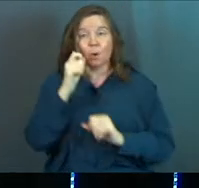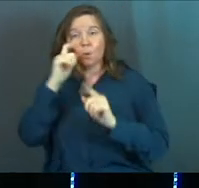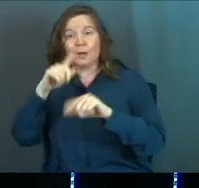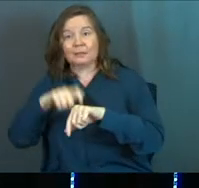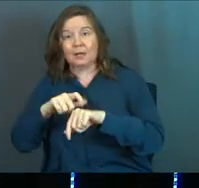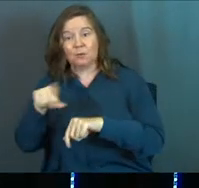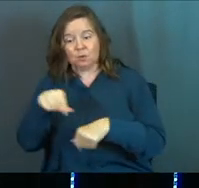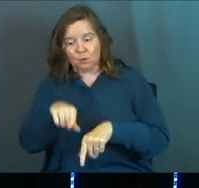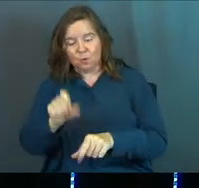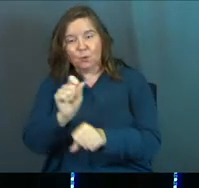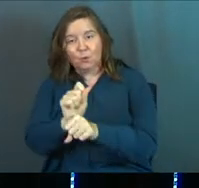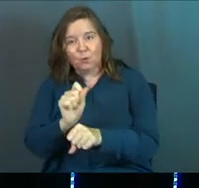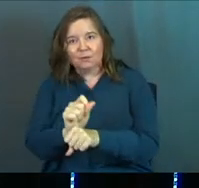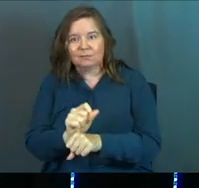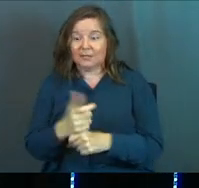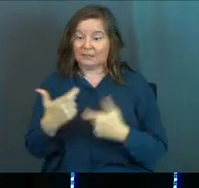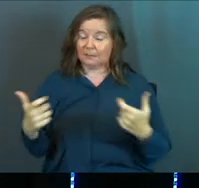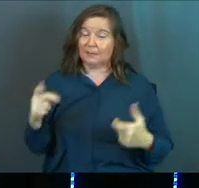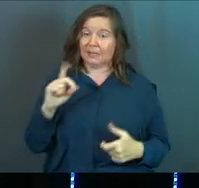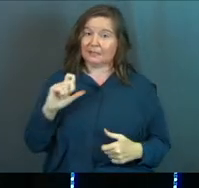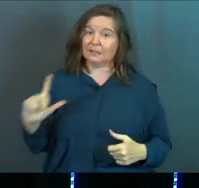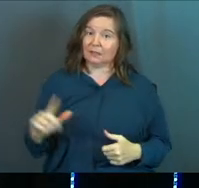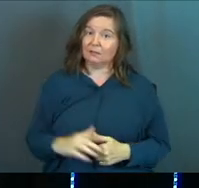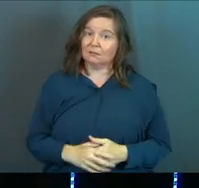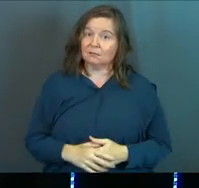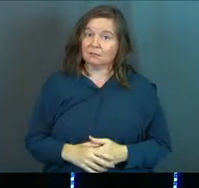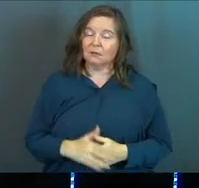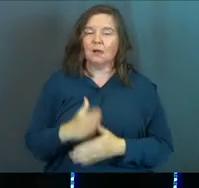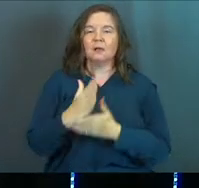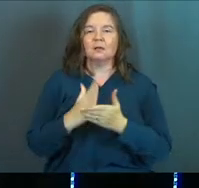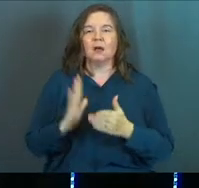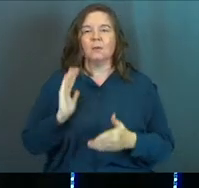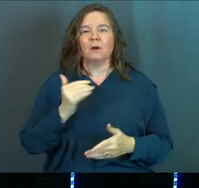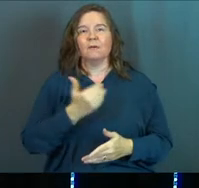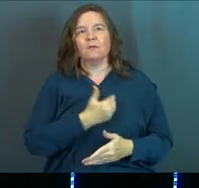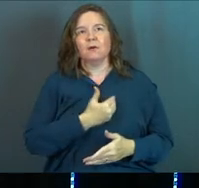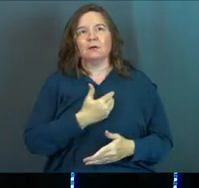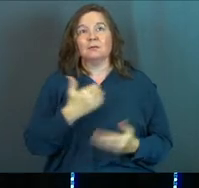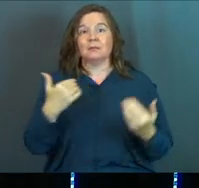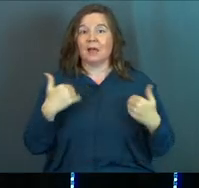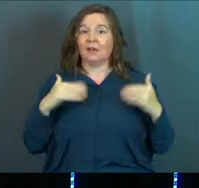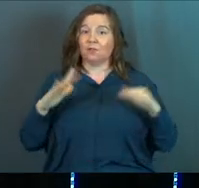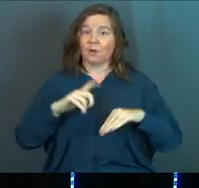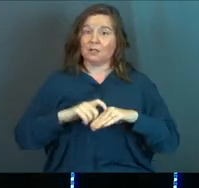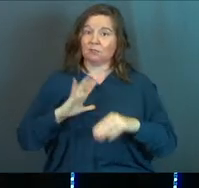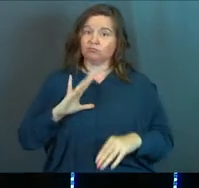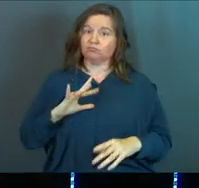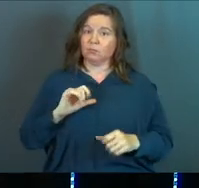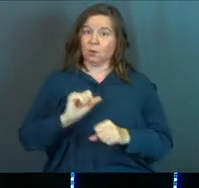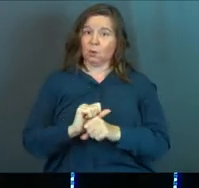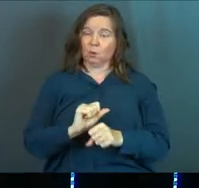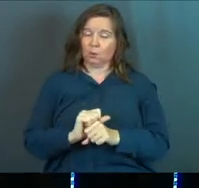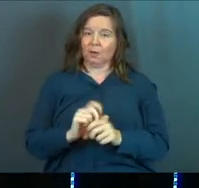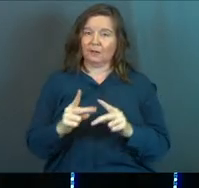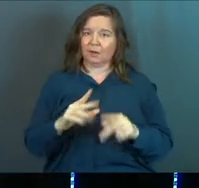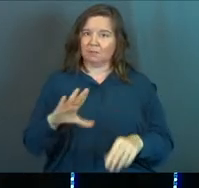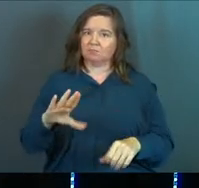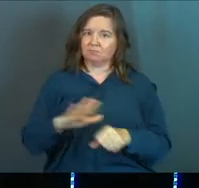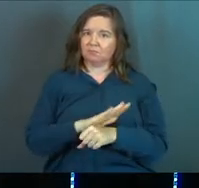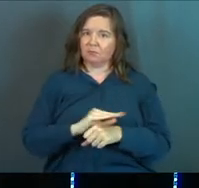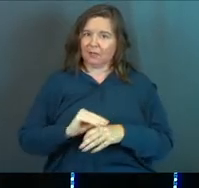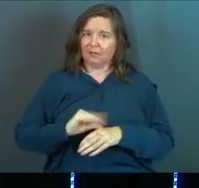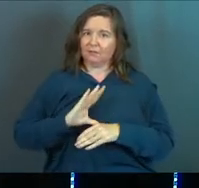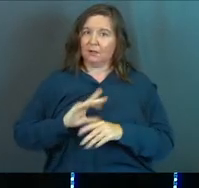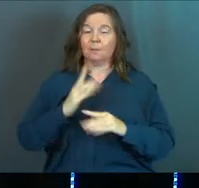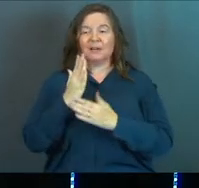are at work. It's kind of a big deal, and some of us are having a great time at work, and work is very fulfilling, but